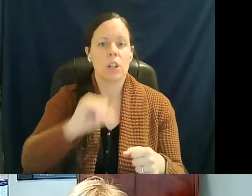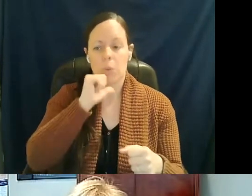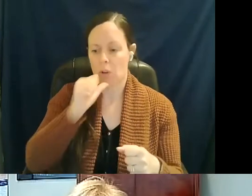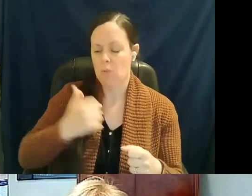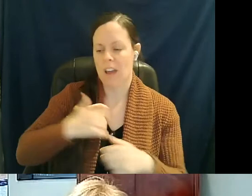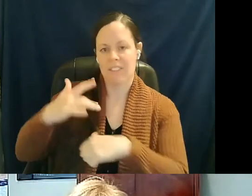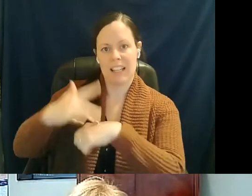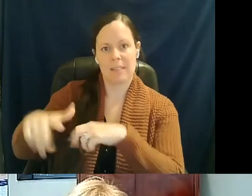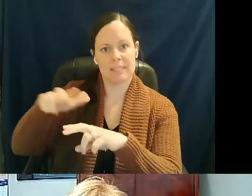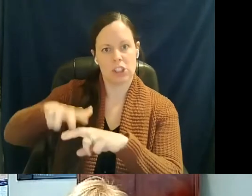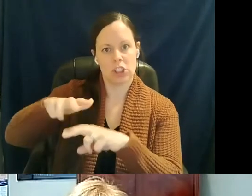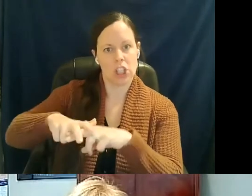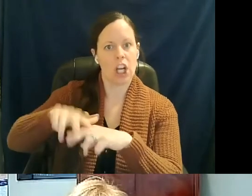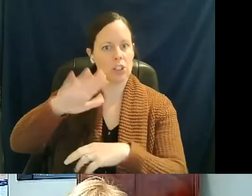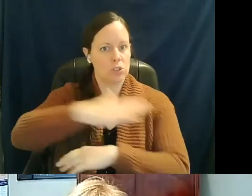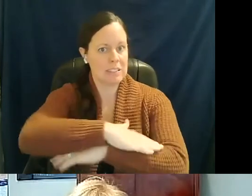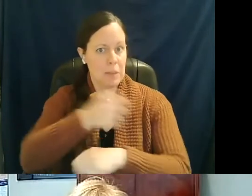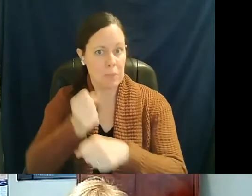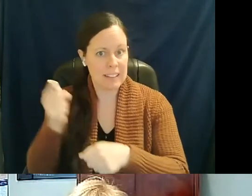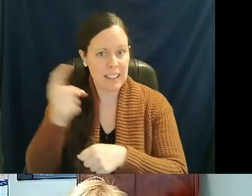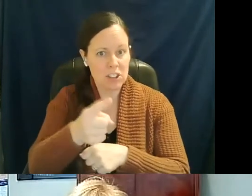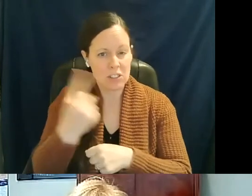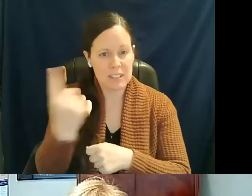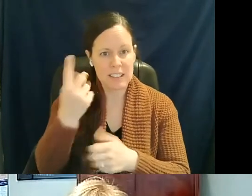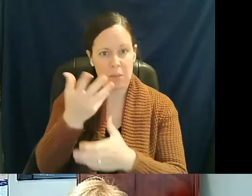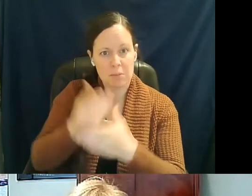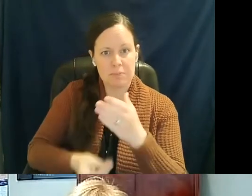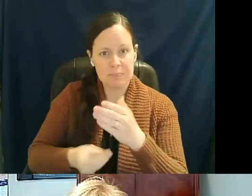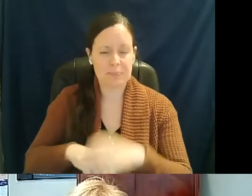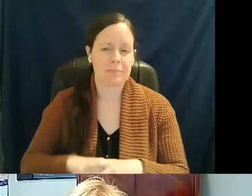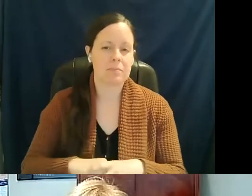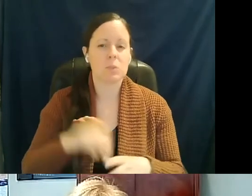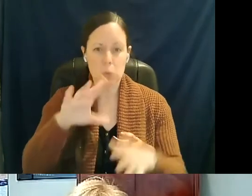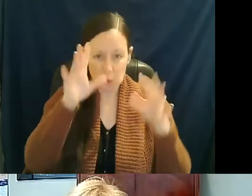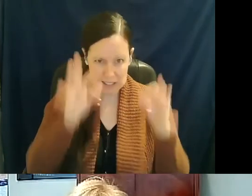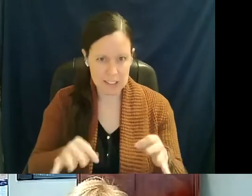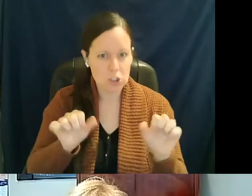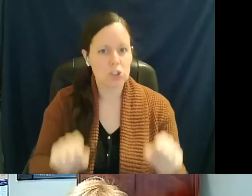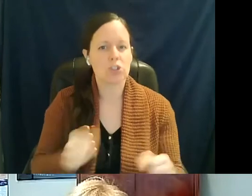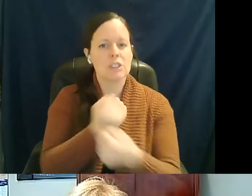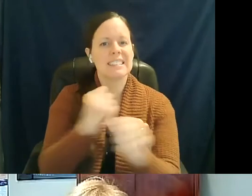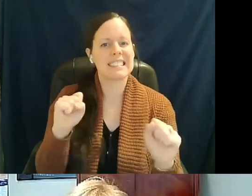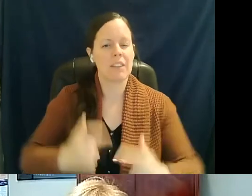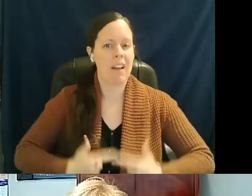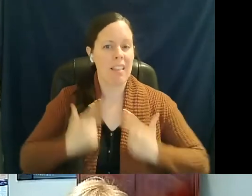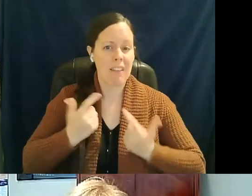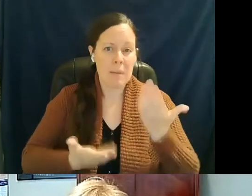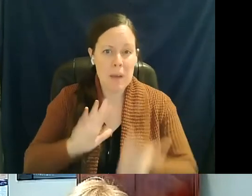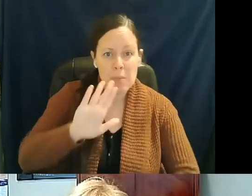your table next year. Your decision could very well save a life, maybe even your own.